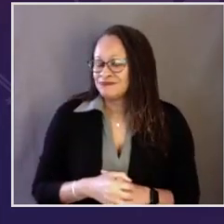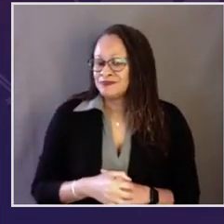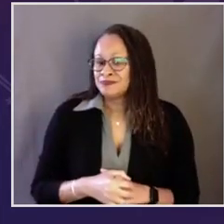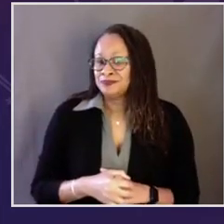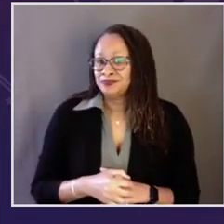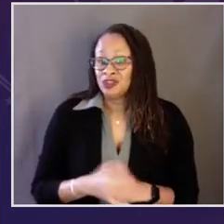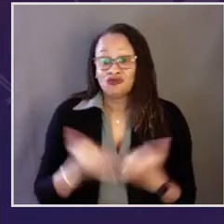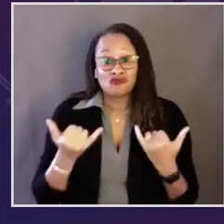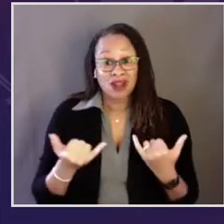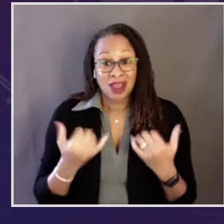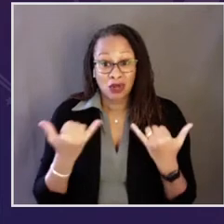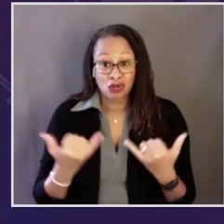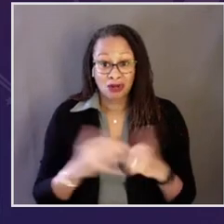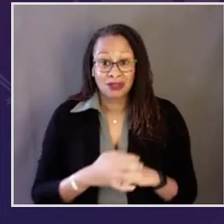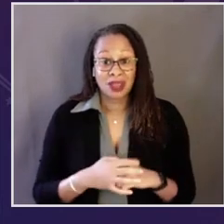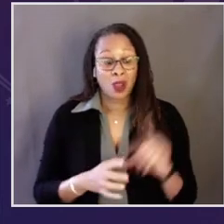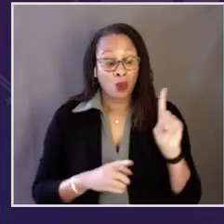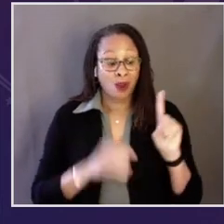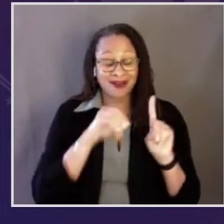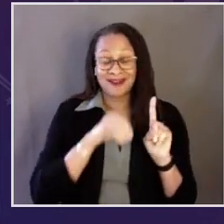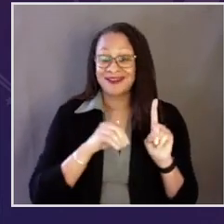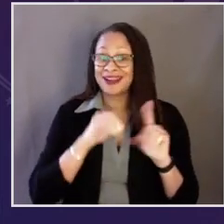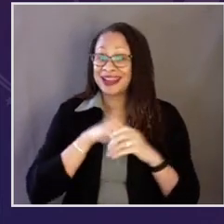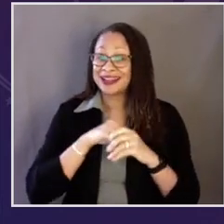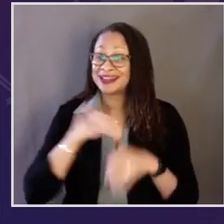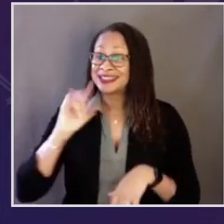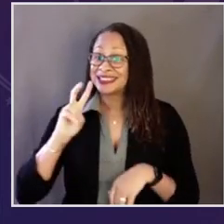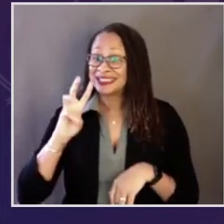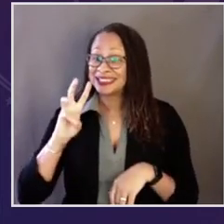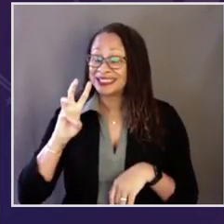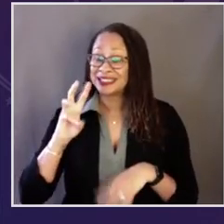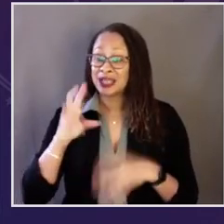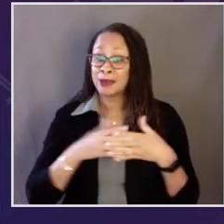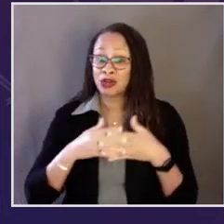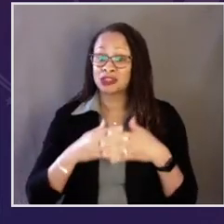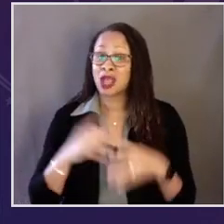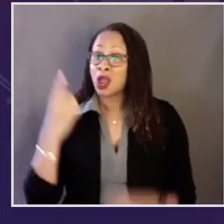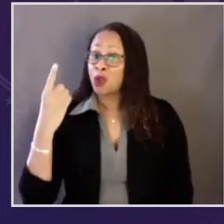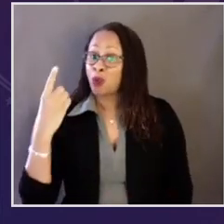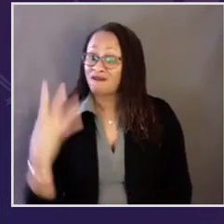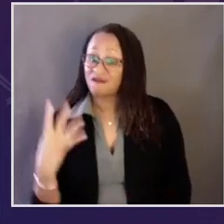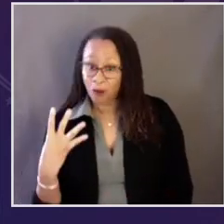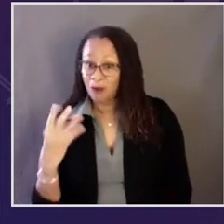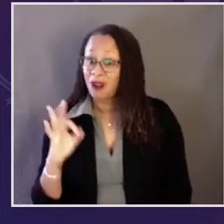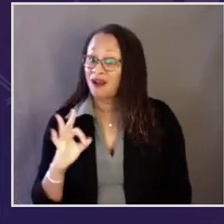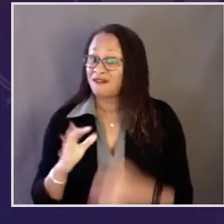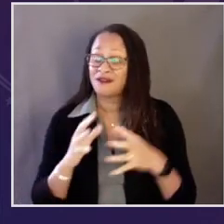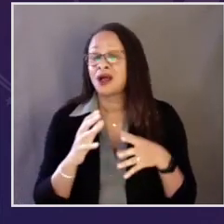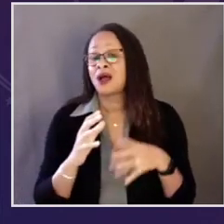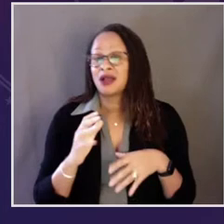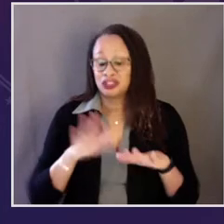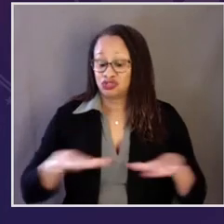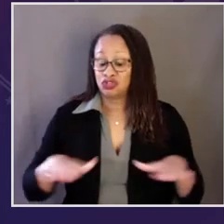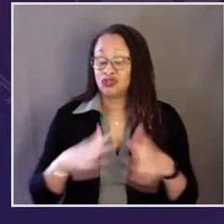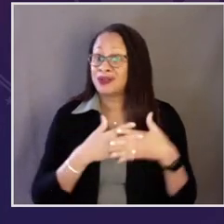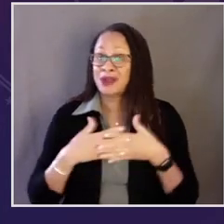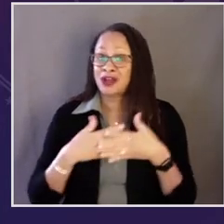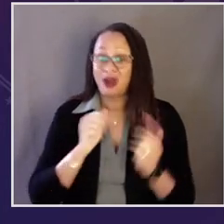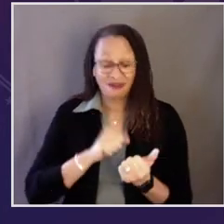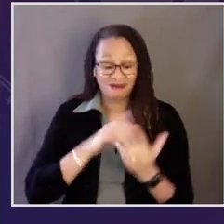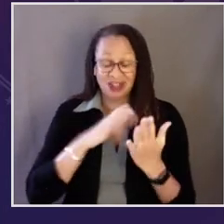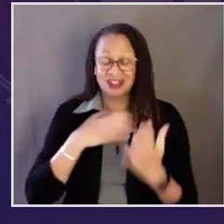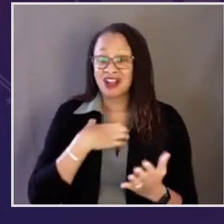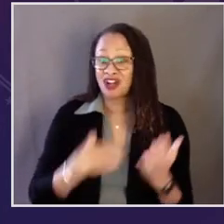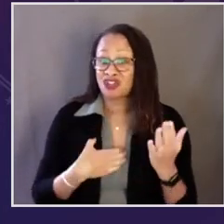We need that experience now. One in six Americans and a quarter, a quarter